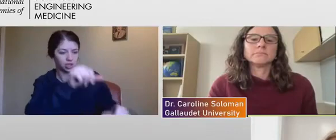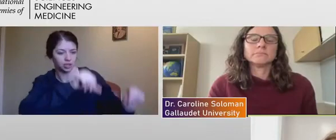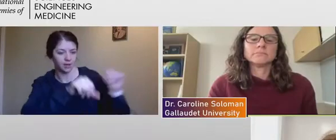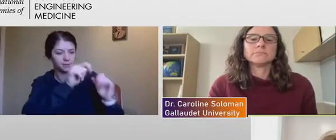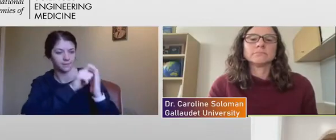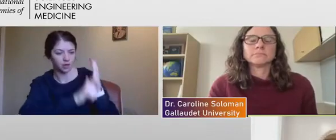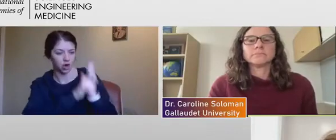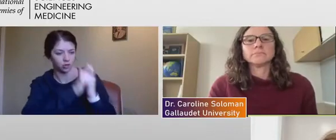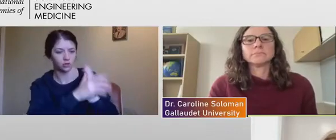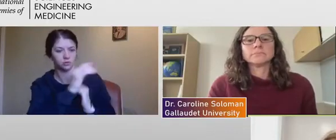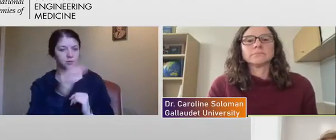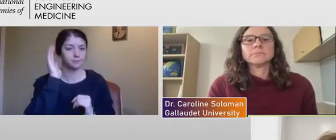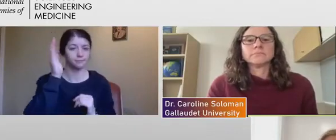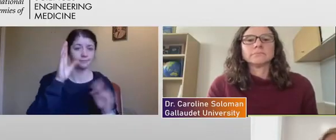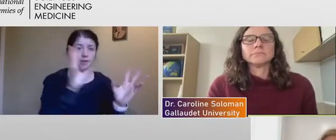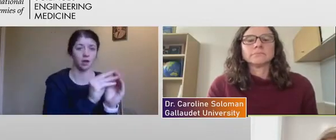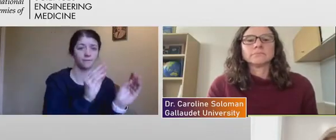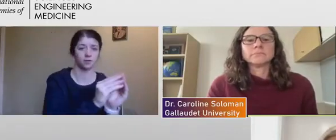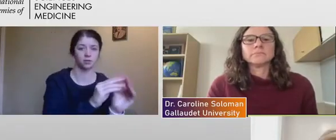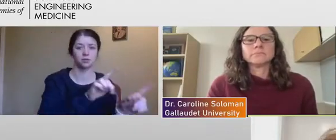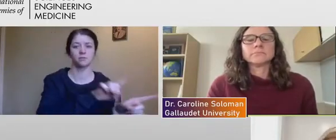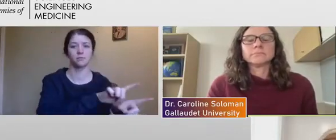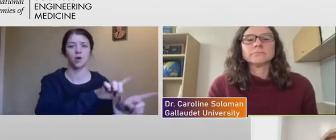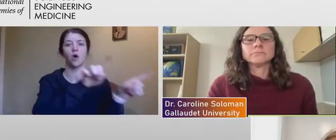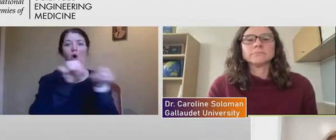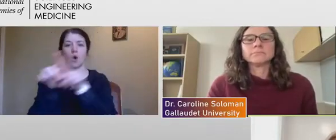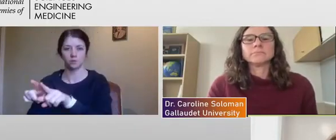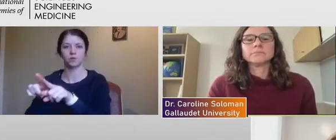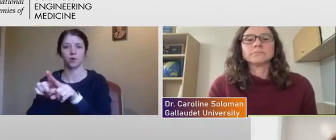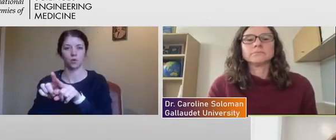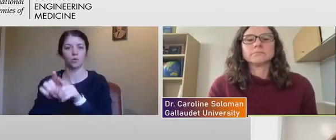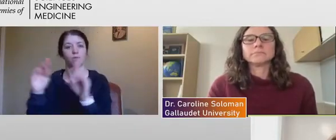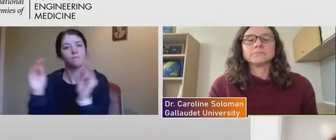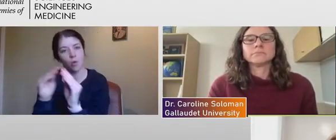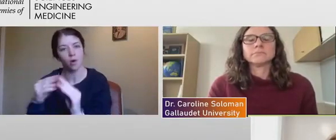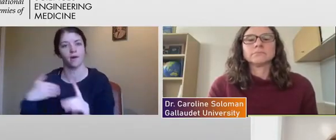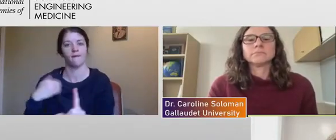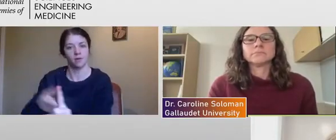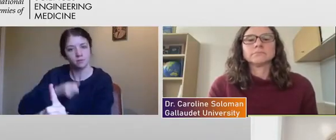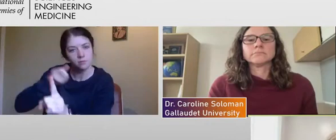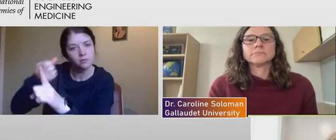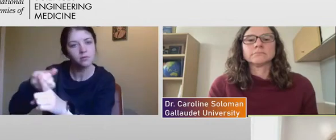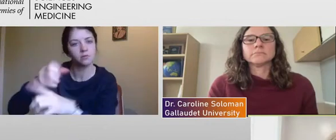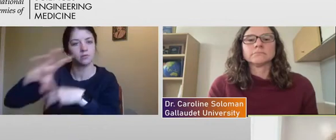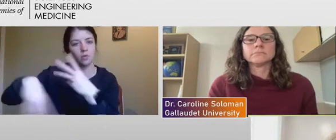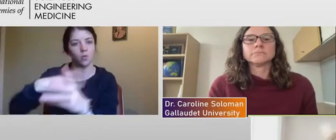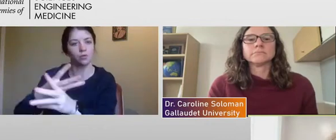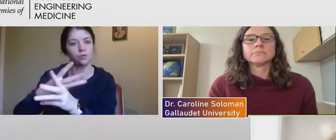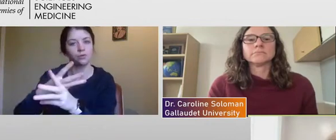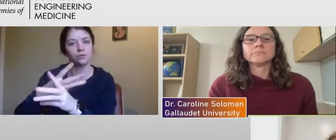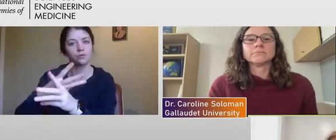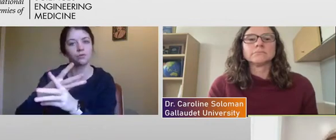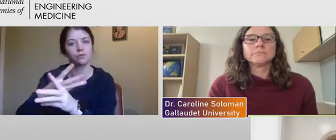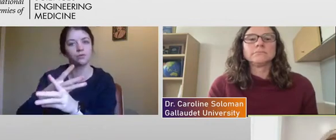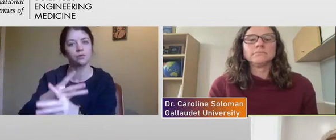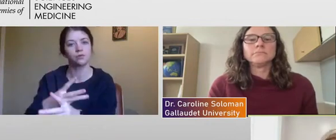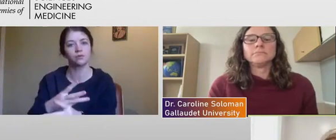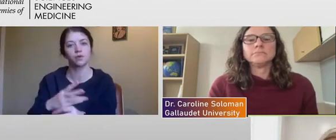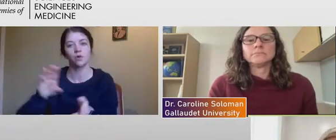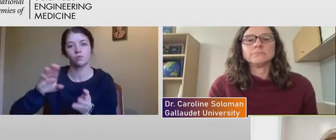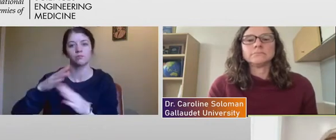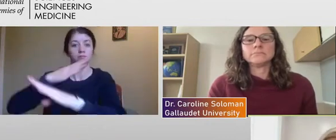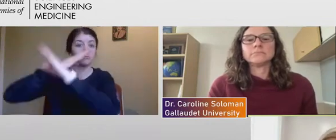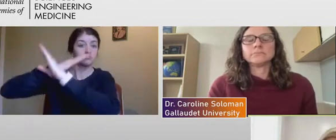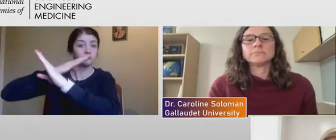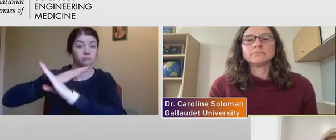and speak at conferences, but to sort of go beyond that and have impact on the world. Um, I believe in removing barriers